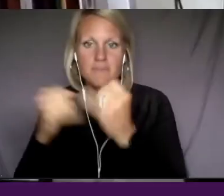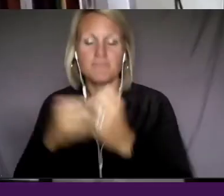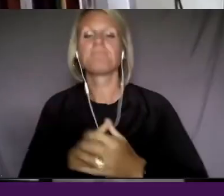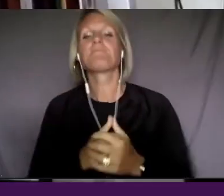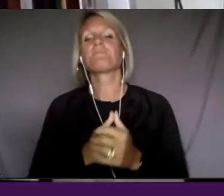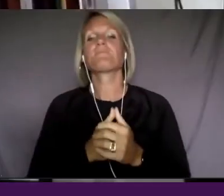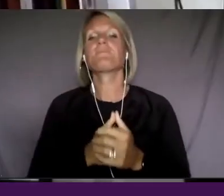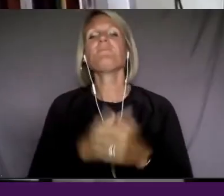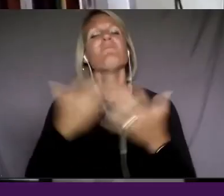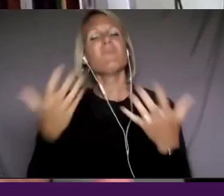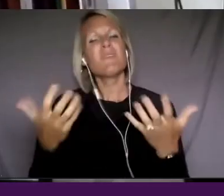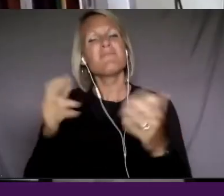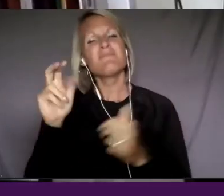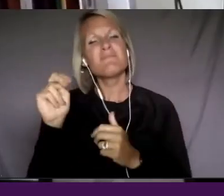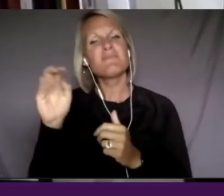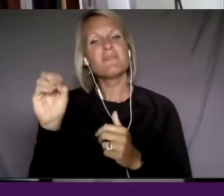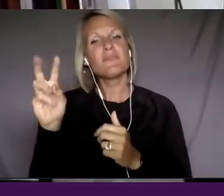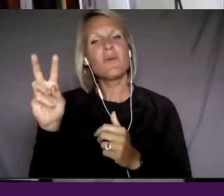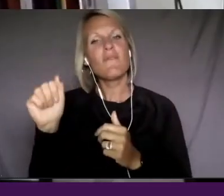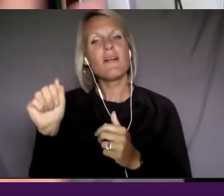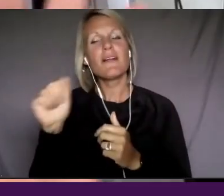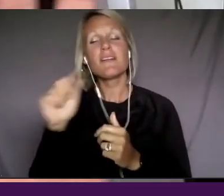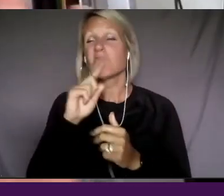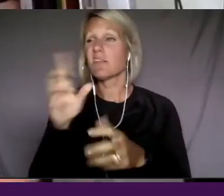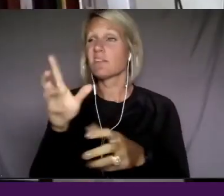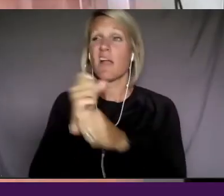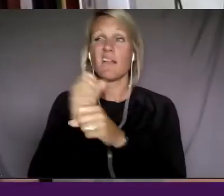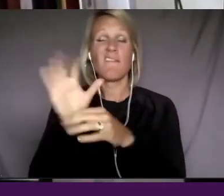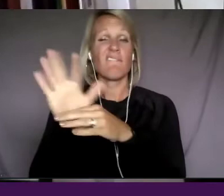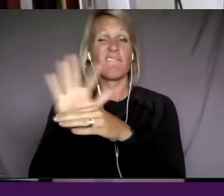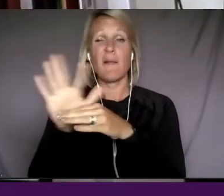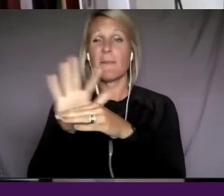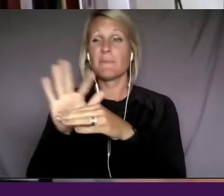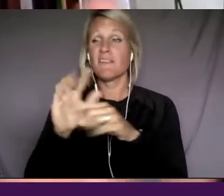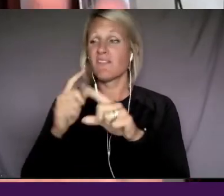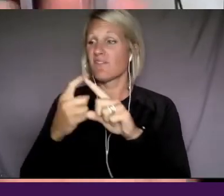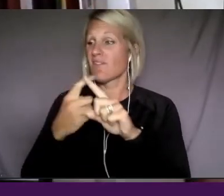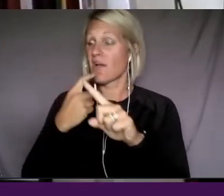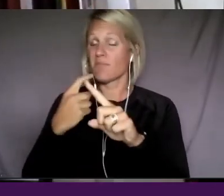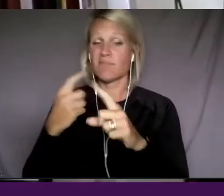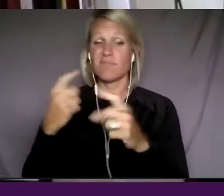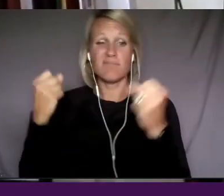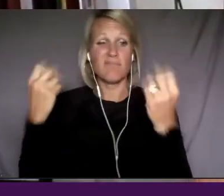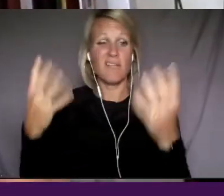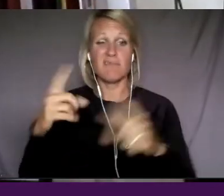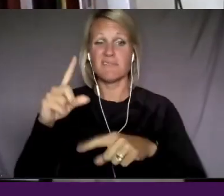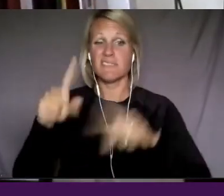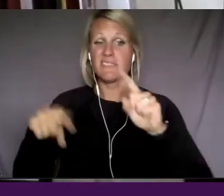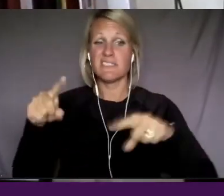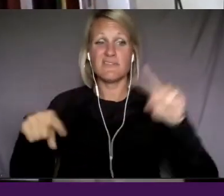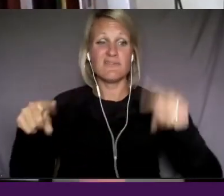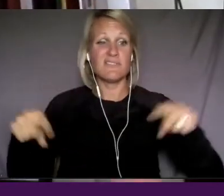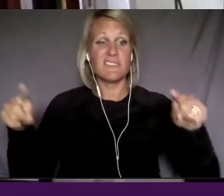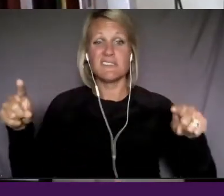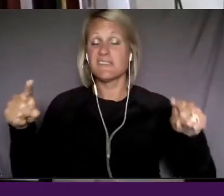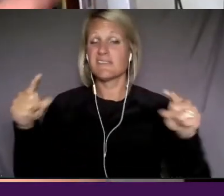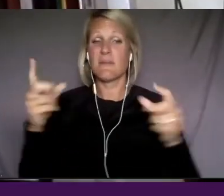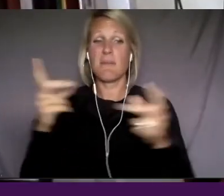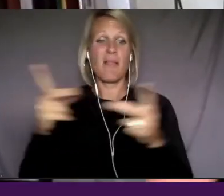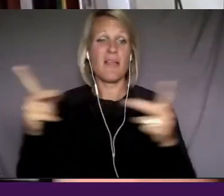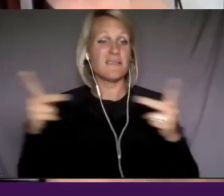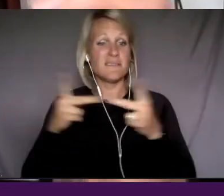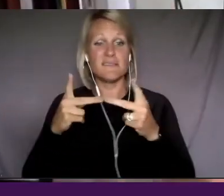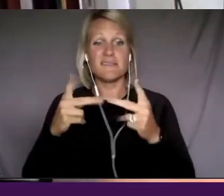gotten, um, films from a multitude of places and some we develop ourselves